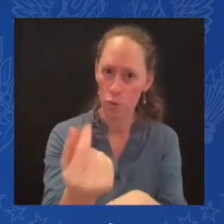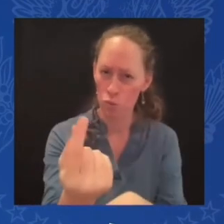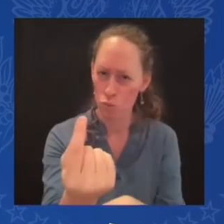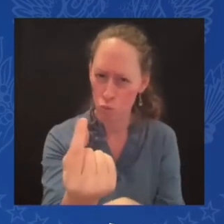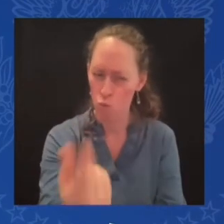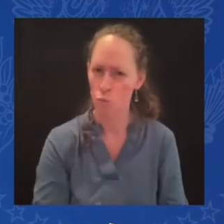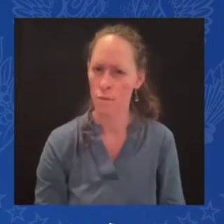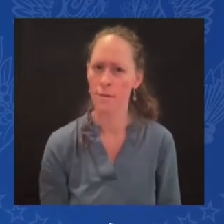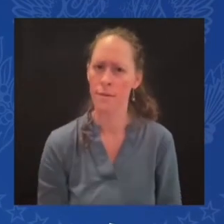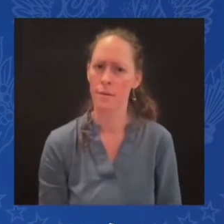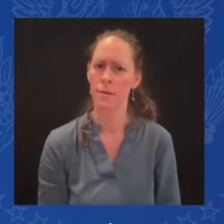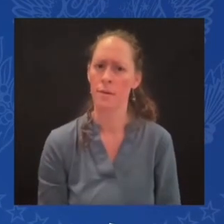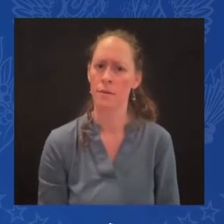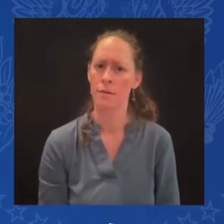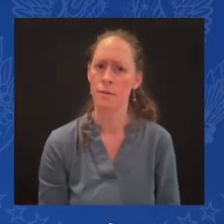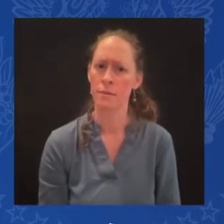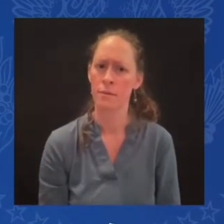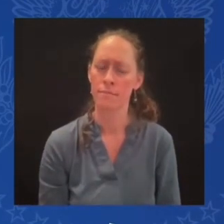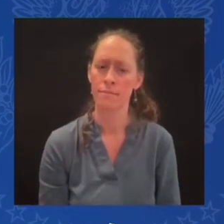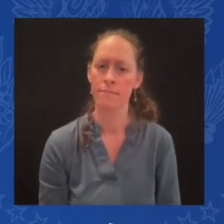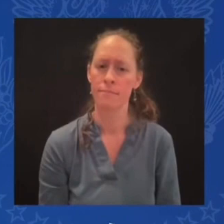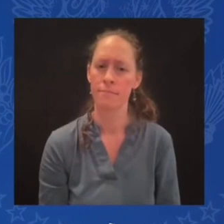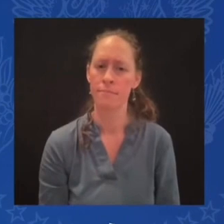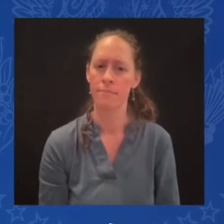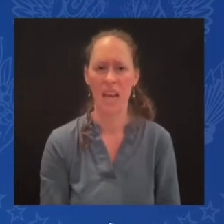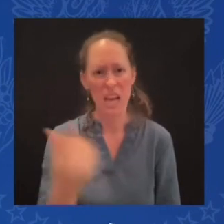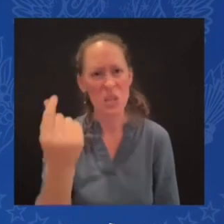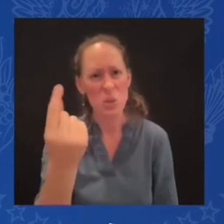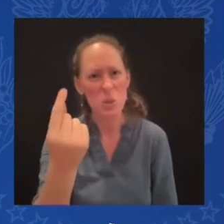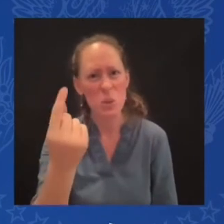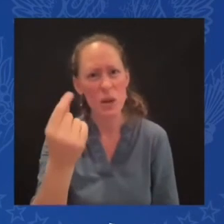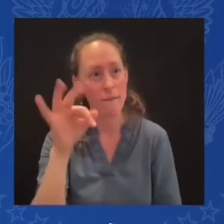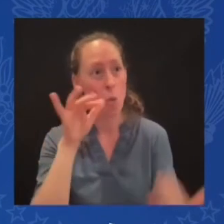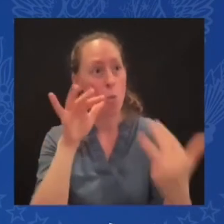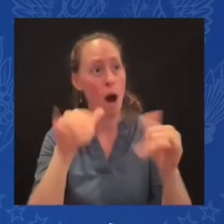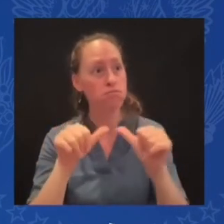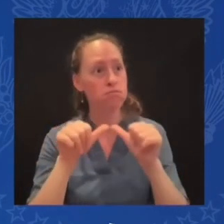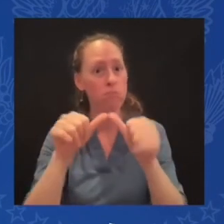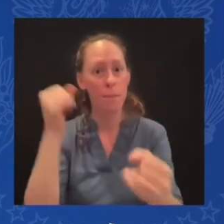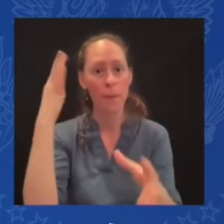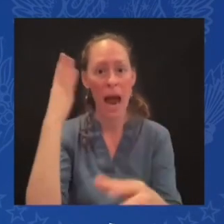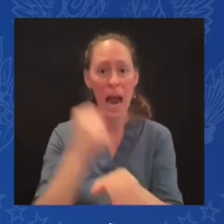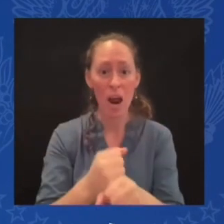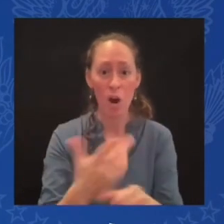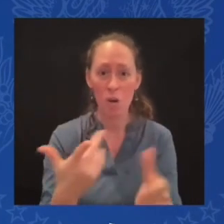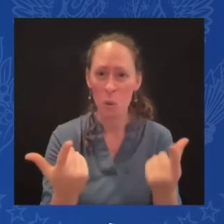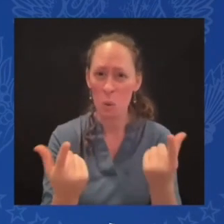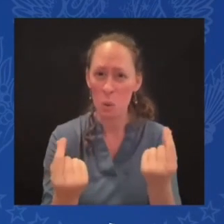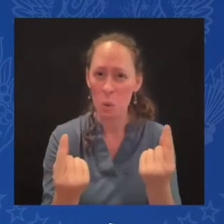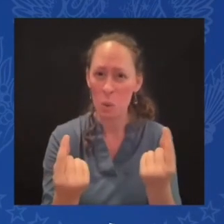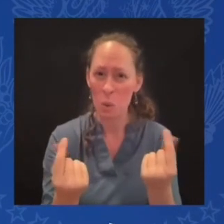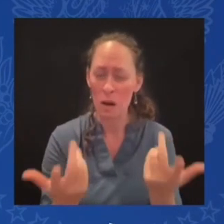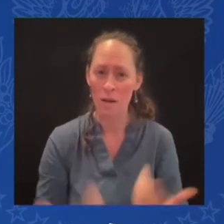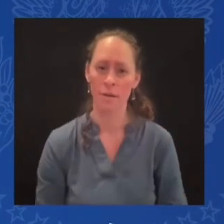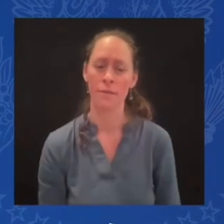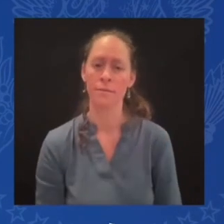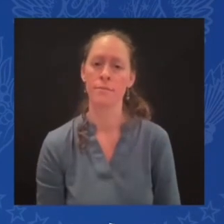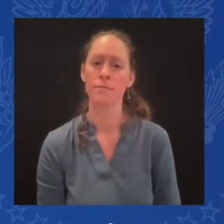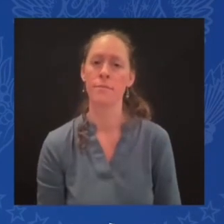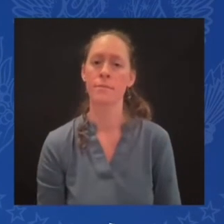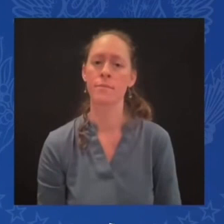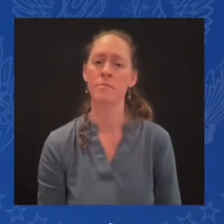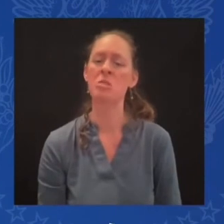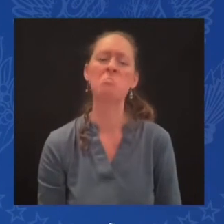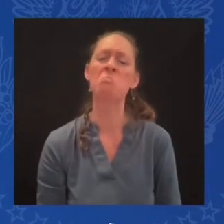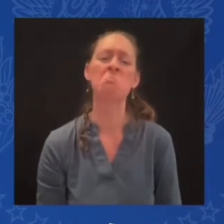war could go on for years? Is there possibly there's a stalemate and can continue for quite some time? Well, I don't think the war can go on for years for